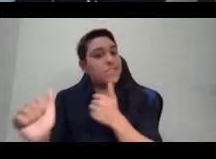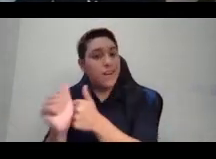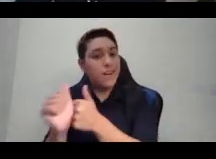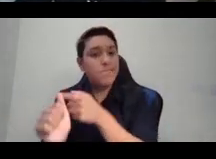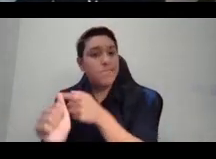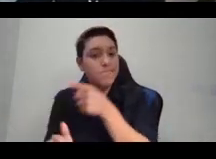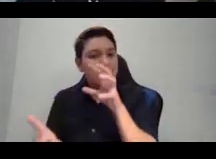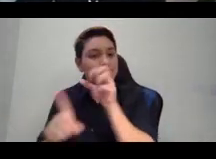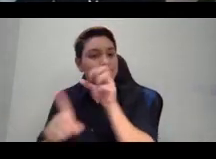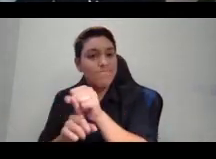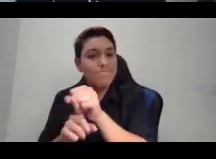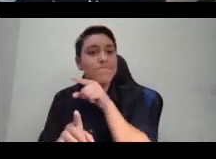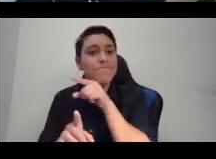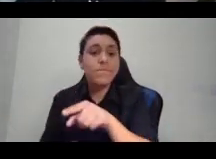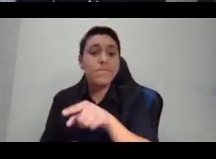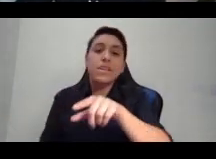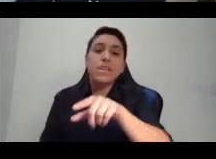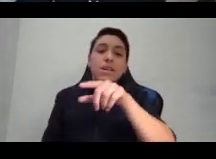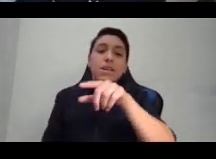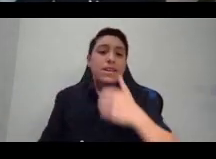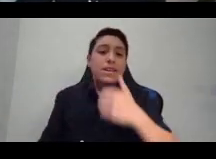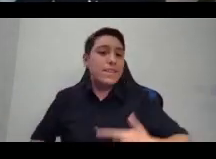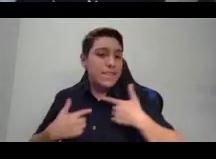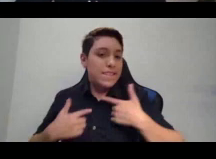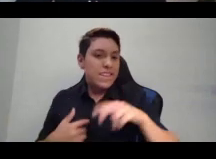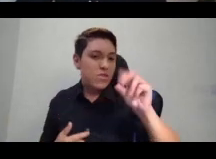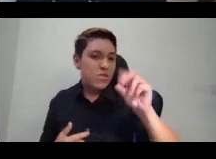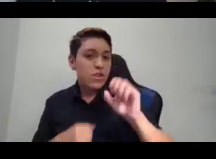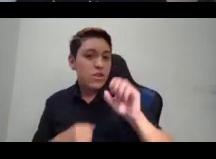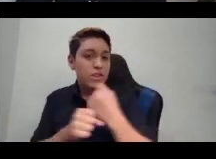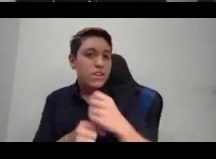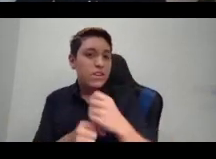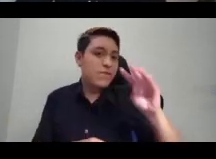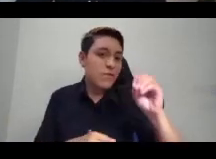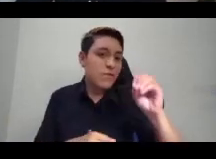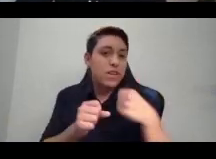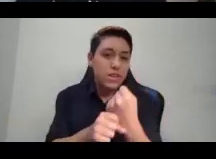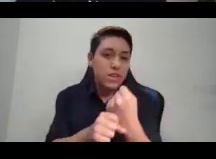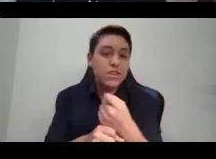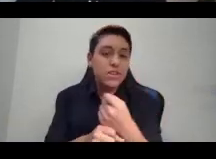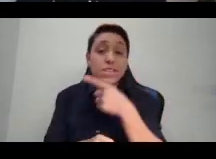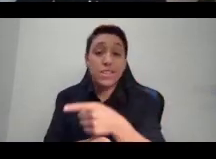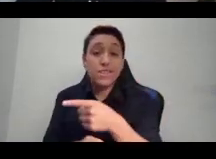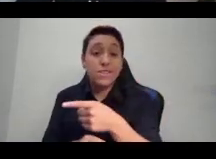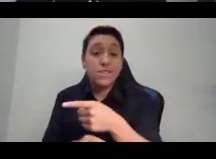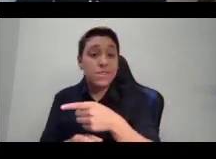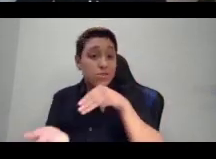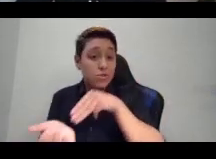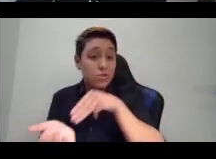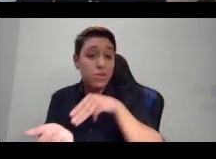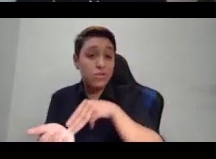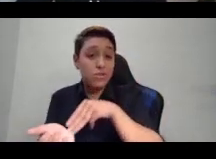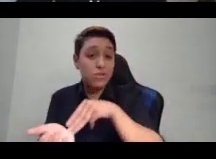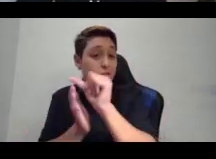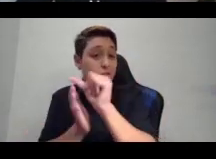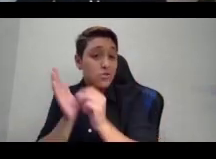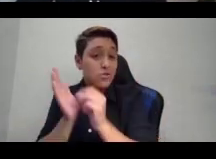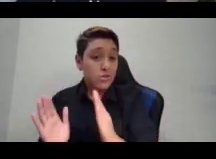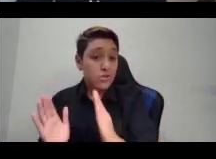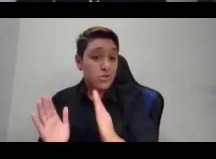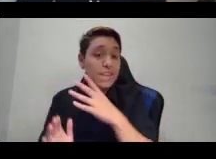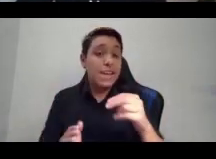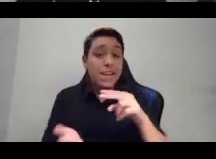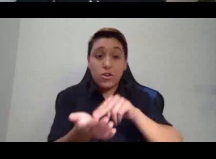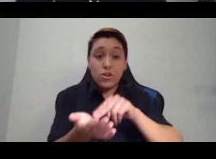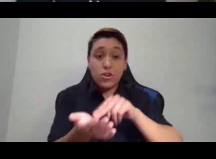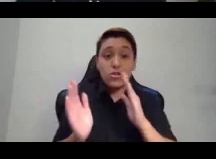I think, good 30 to 40 years as a, a good 30 years as a surgeon, as a nurse, as a barber. And they